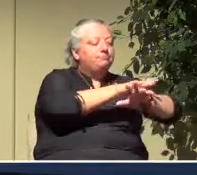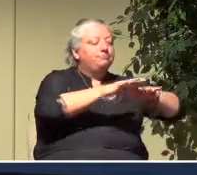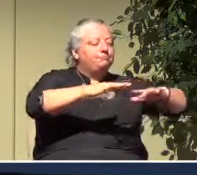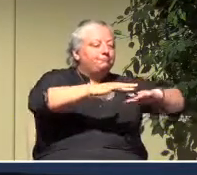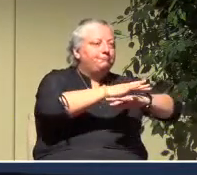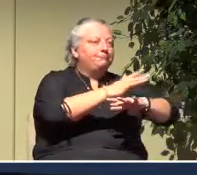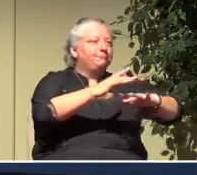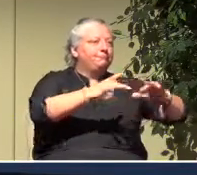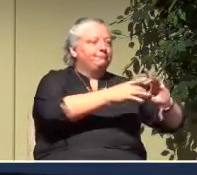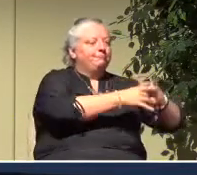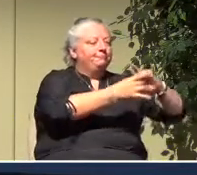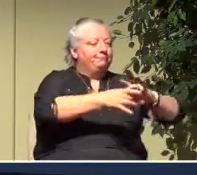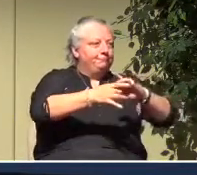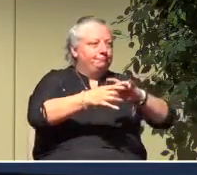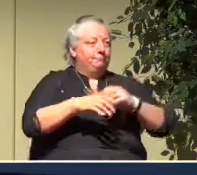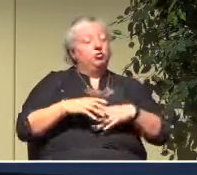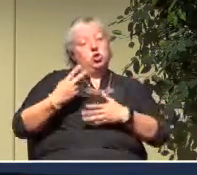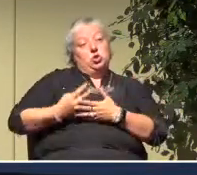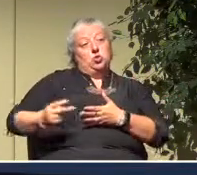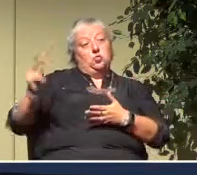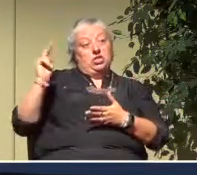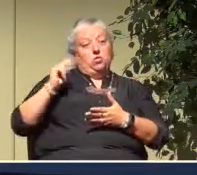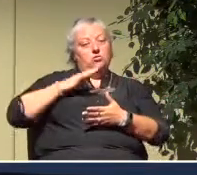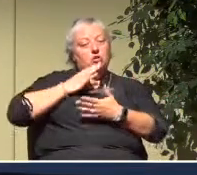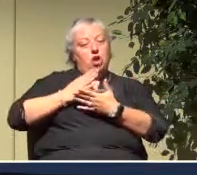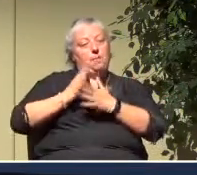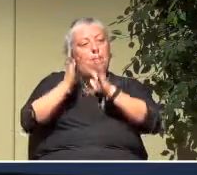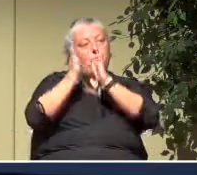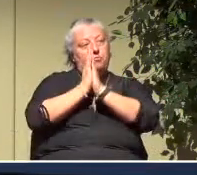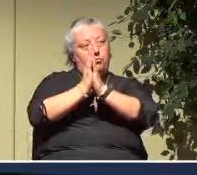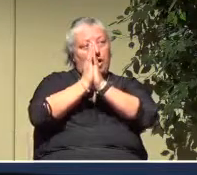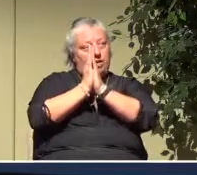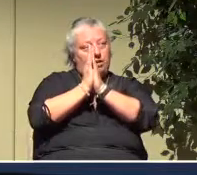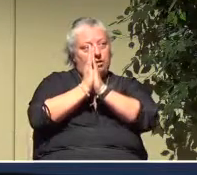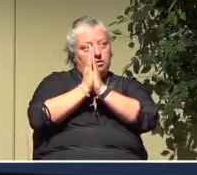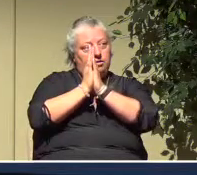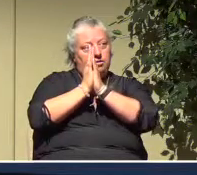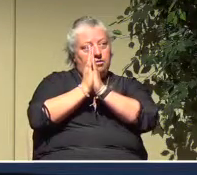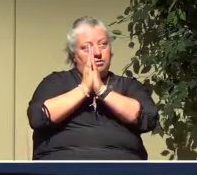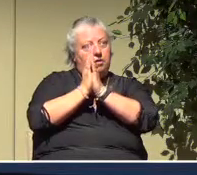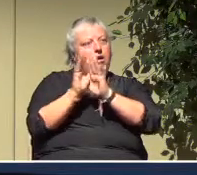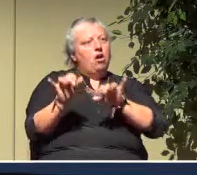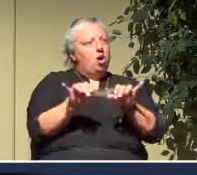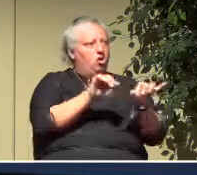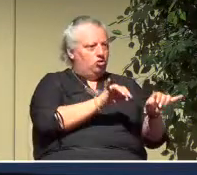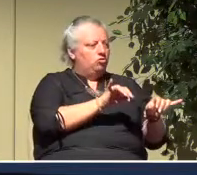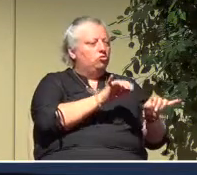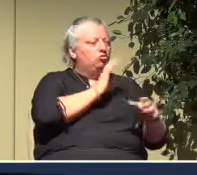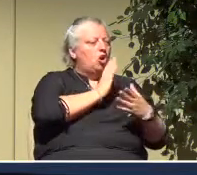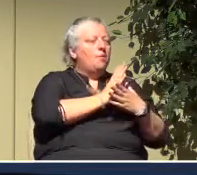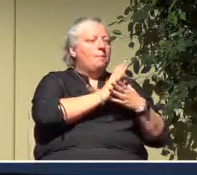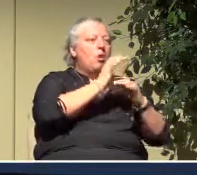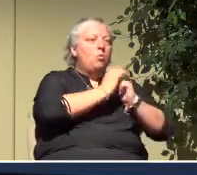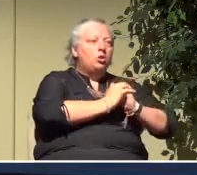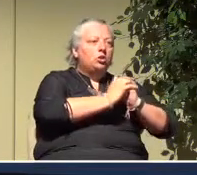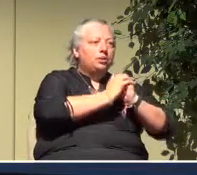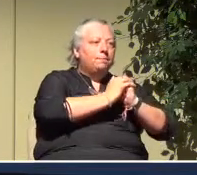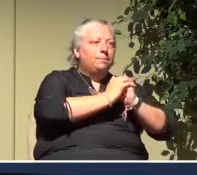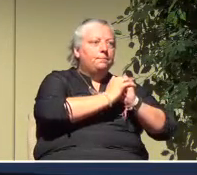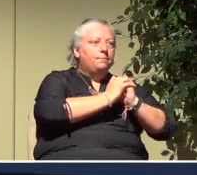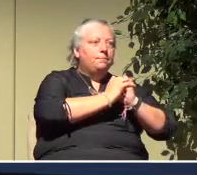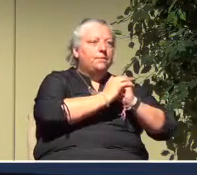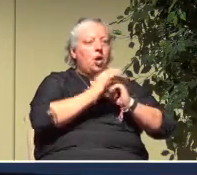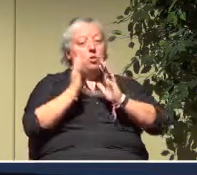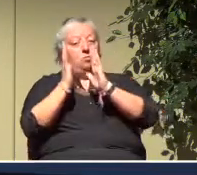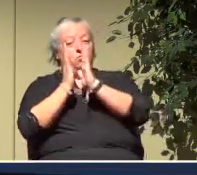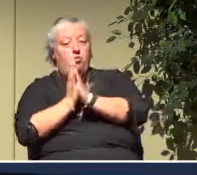weeks ago, when I talked about prayer, and we looked at that, we talked also about worship, because we talked about prayer